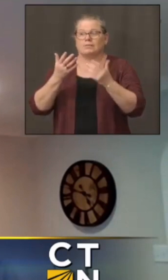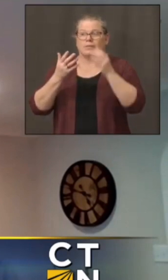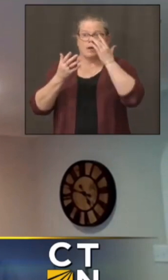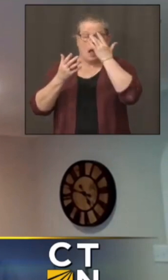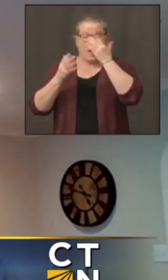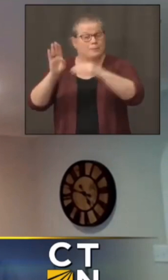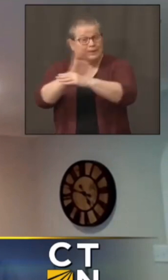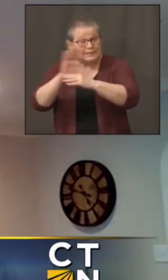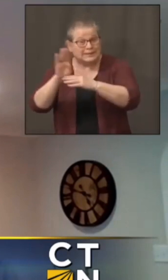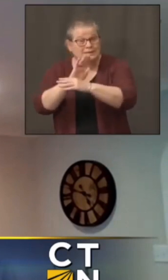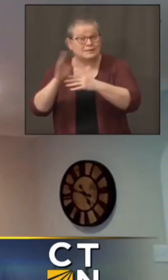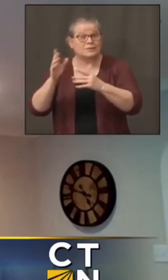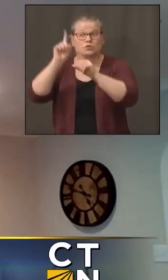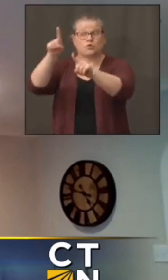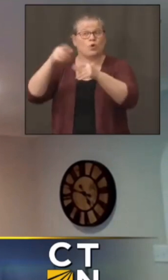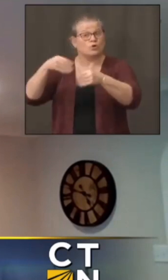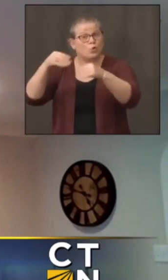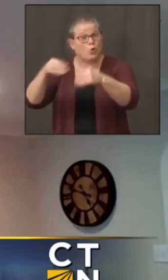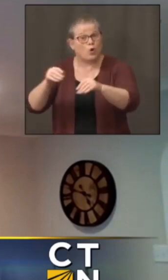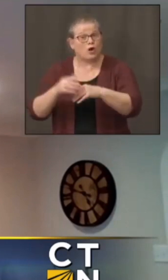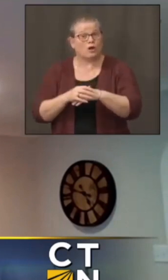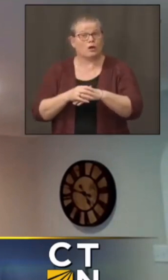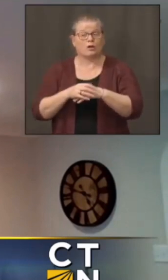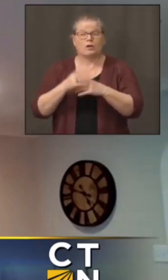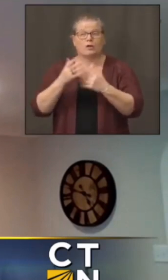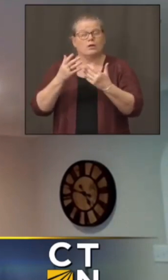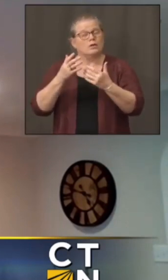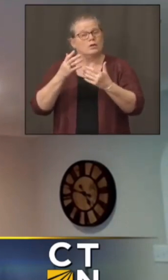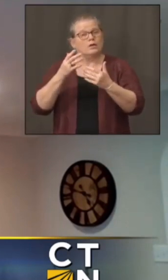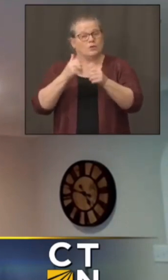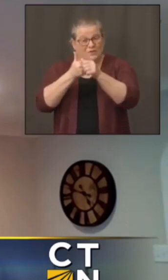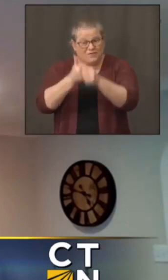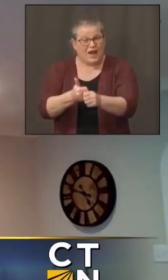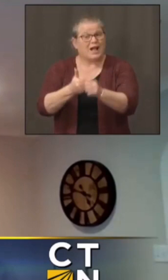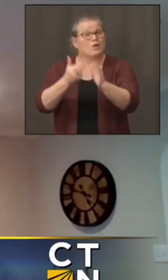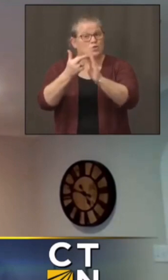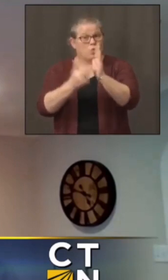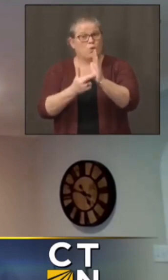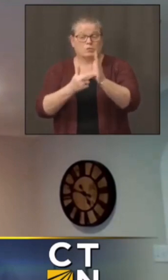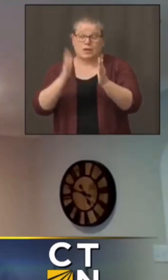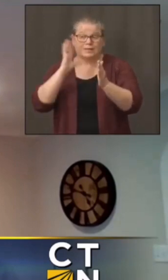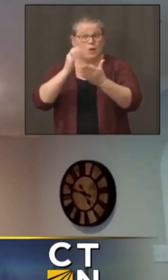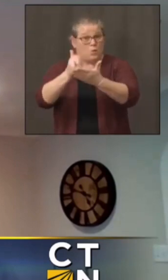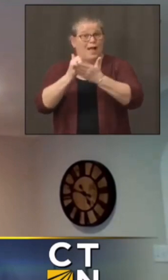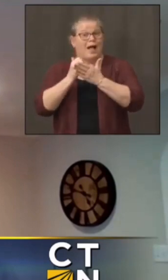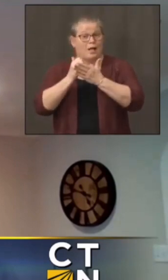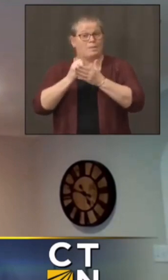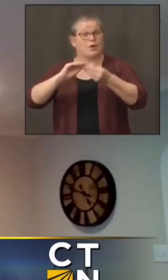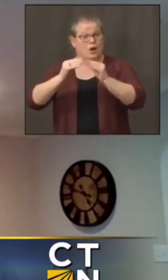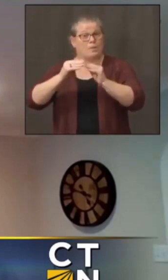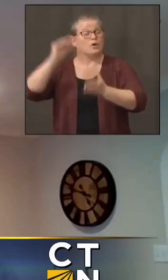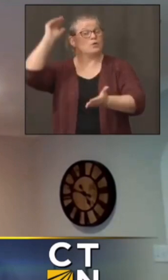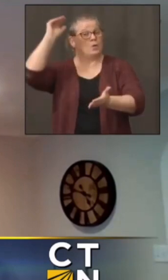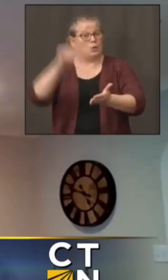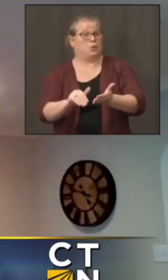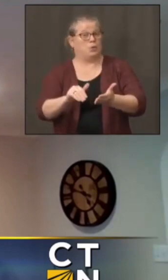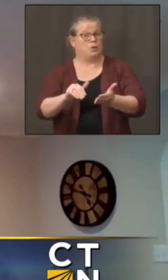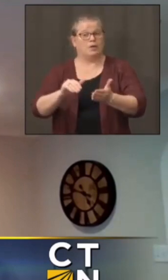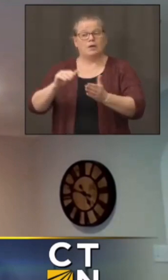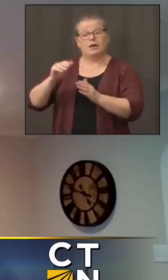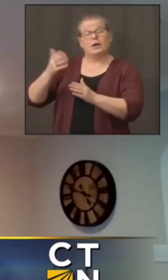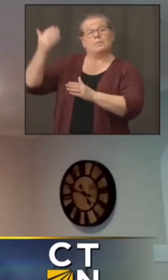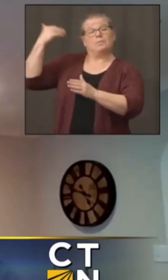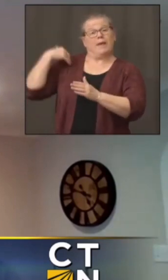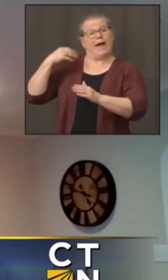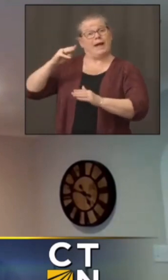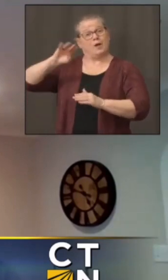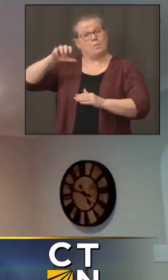things are going to help us prevent the spike that we saw in March and April, which is our, very much our goal, to minimize